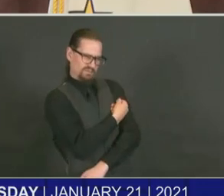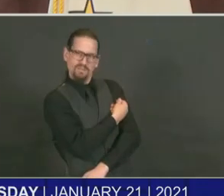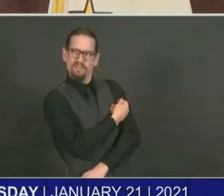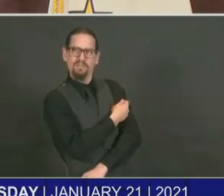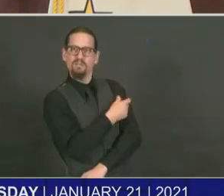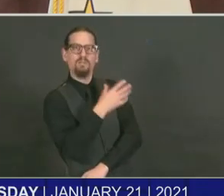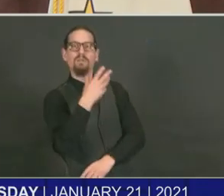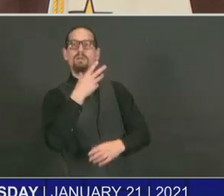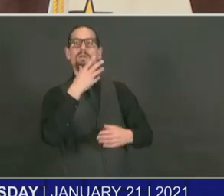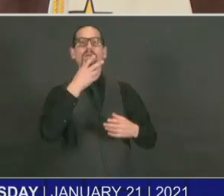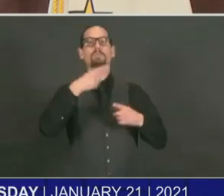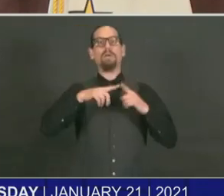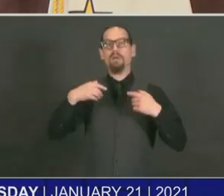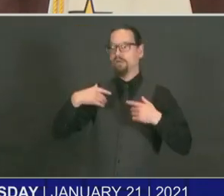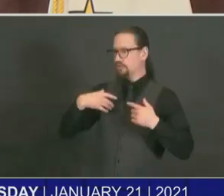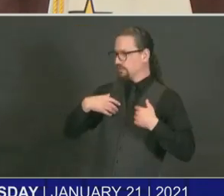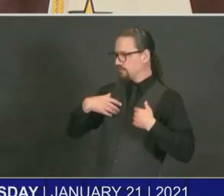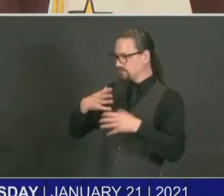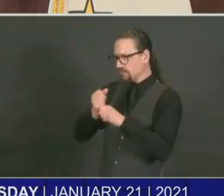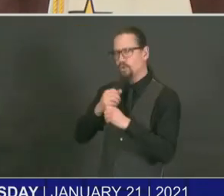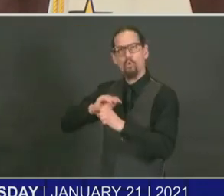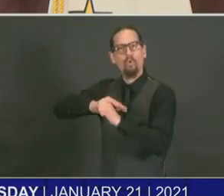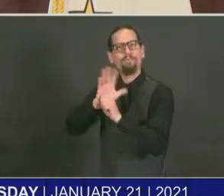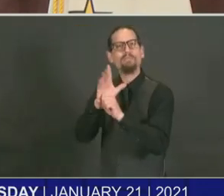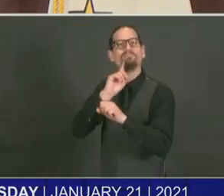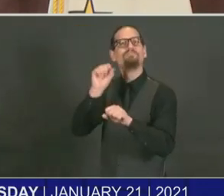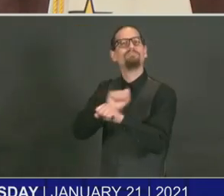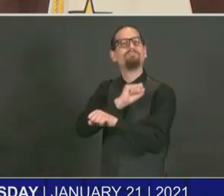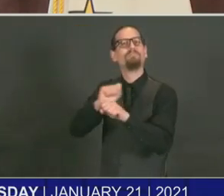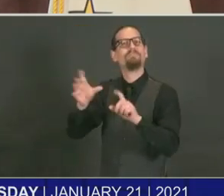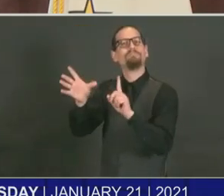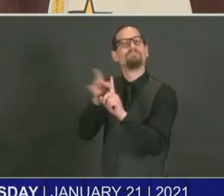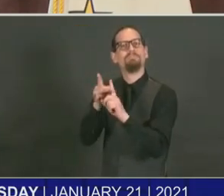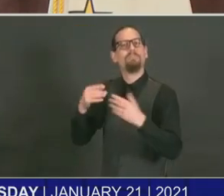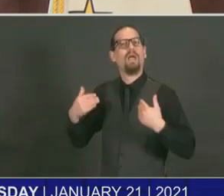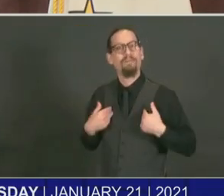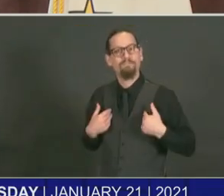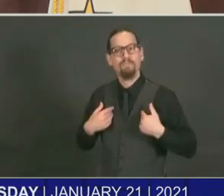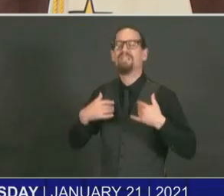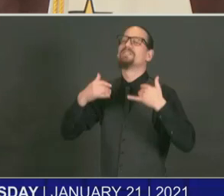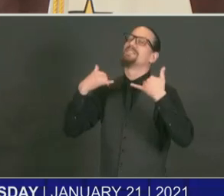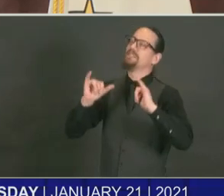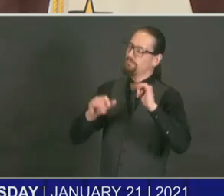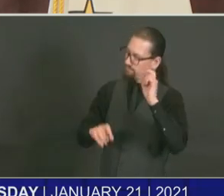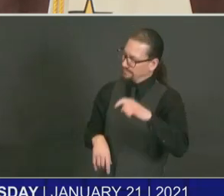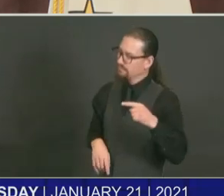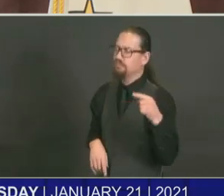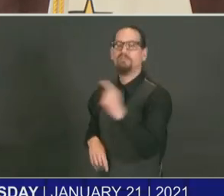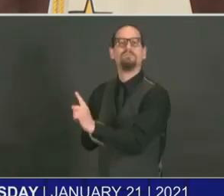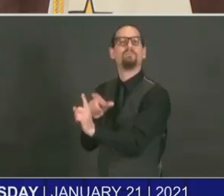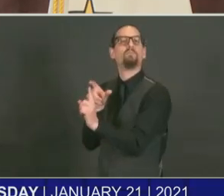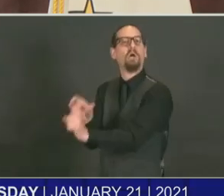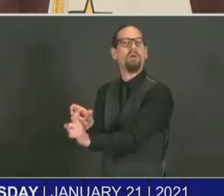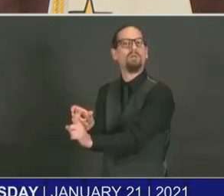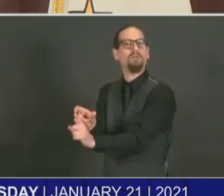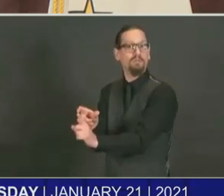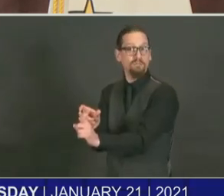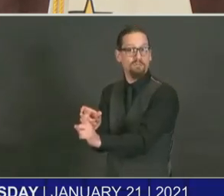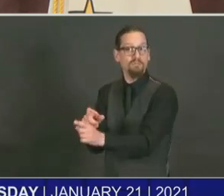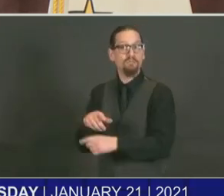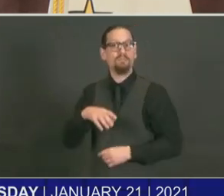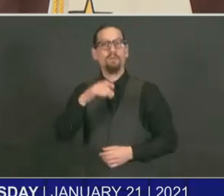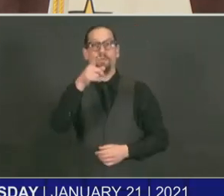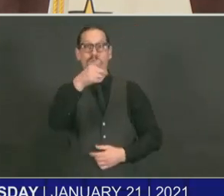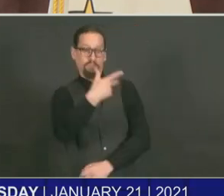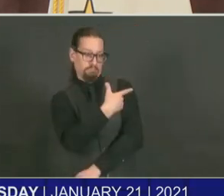isolate. If you've been vaccinated and are a close contact of someone who tested positive